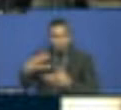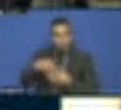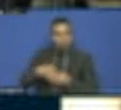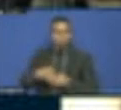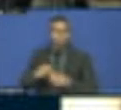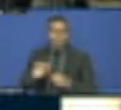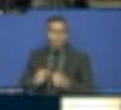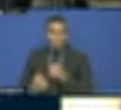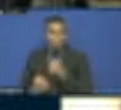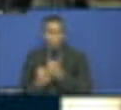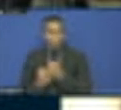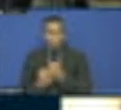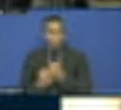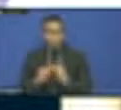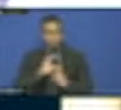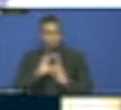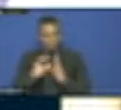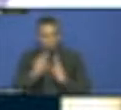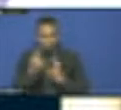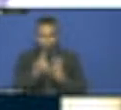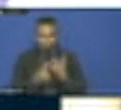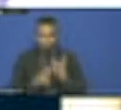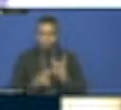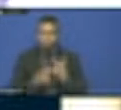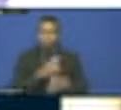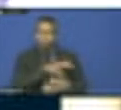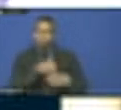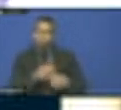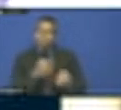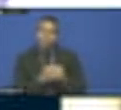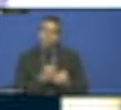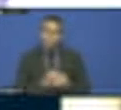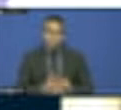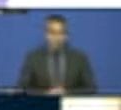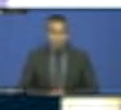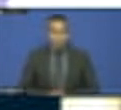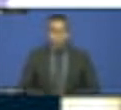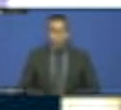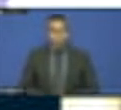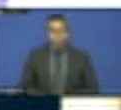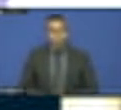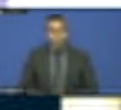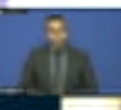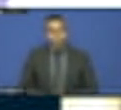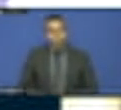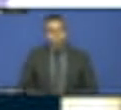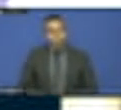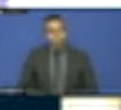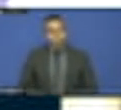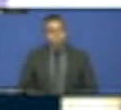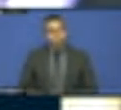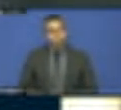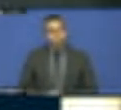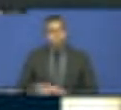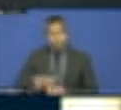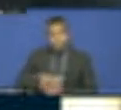localized to that area. So we think that these voluntary local reviews will